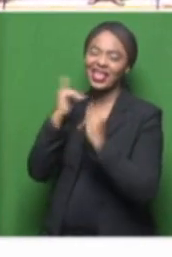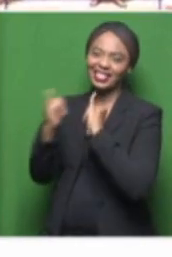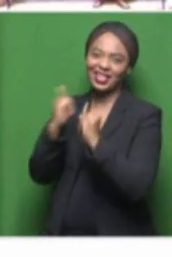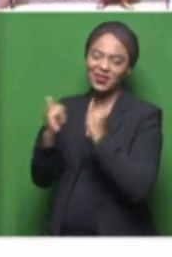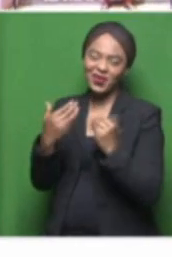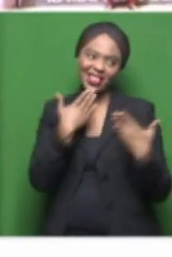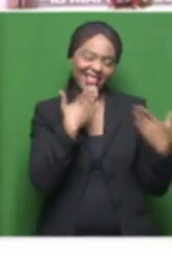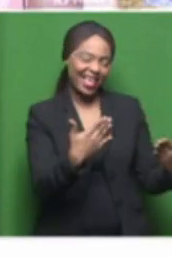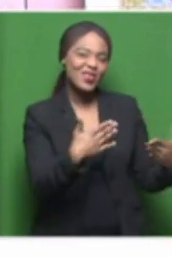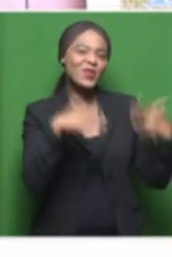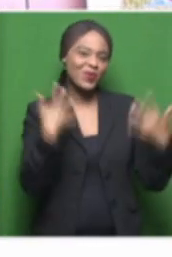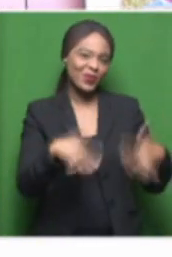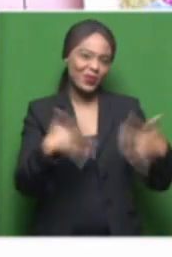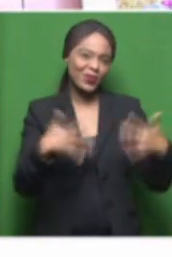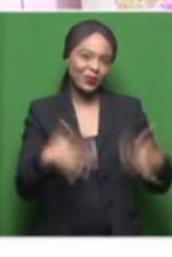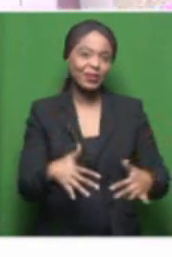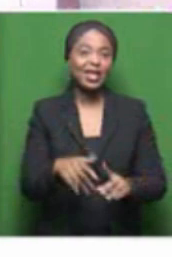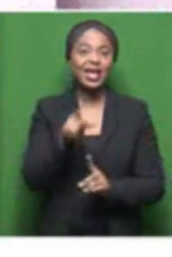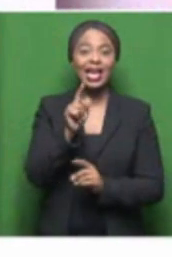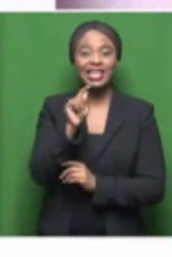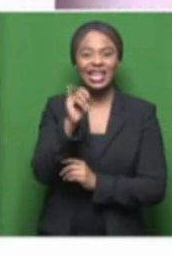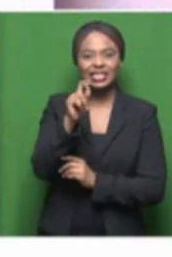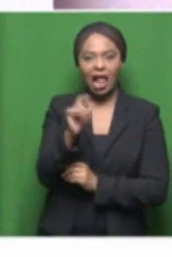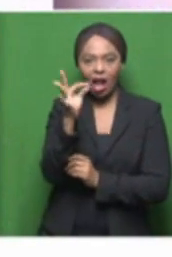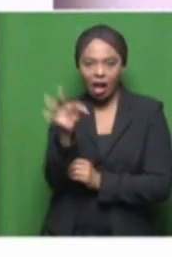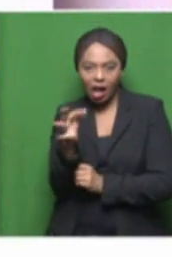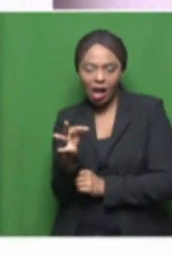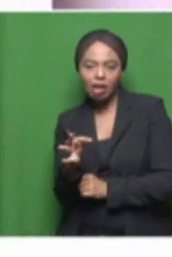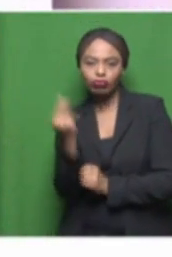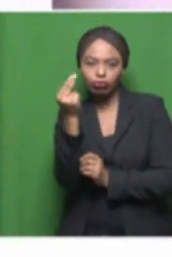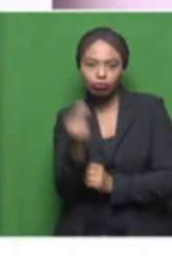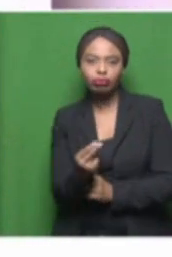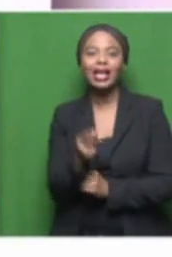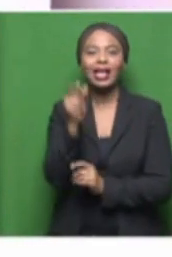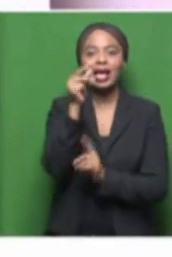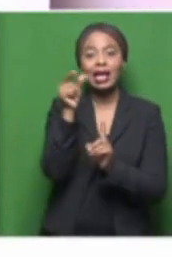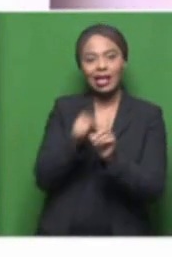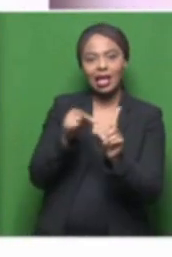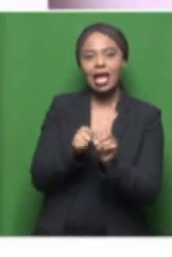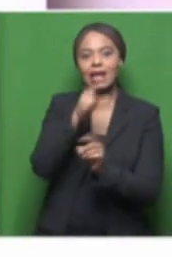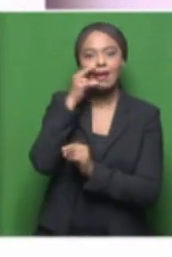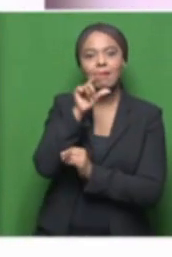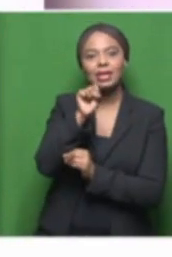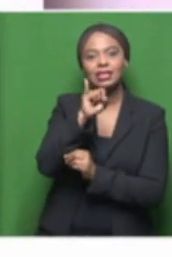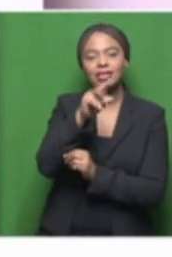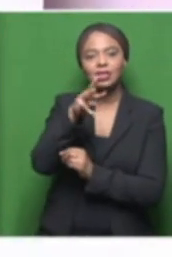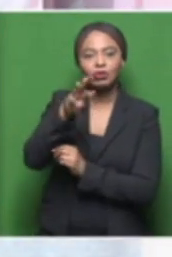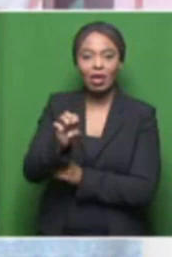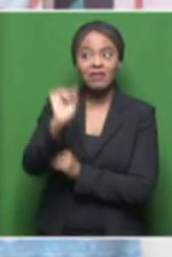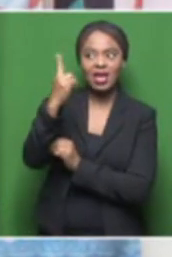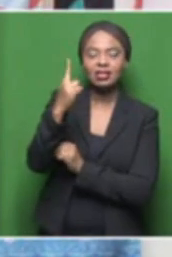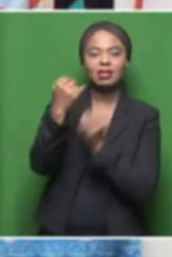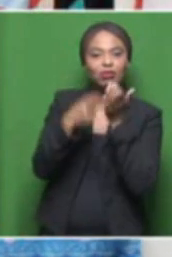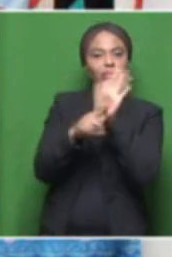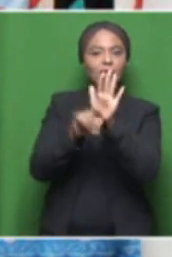much. All right. Uh, that's a textile artist, Cesar Sama. And we've been talking about his first solo exhibition that's opening